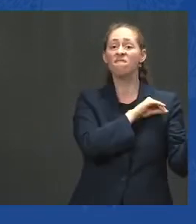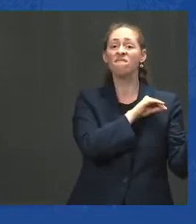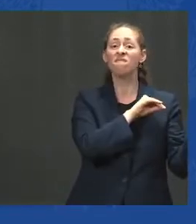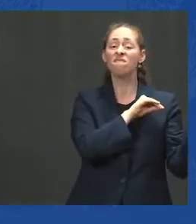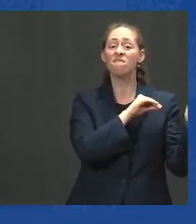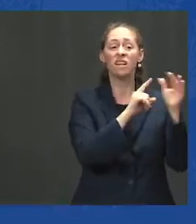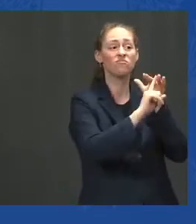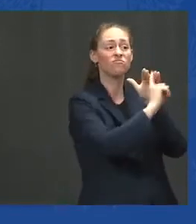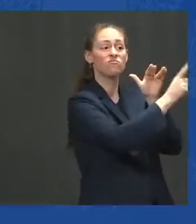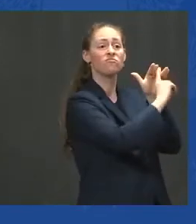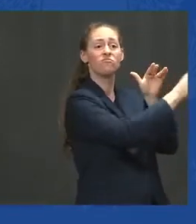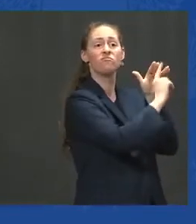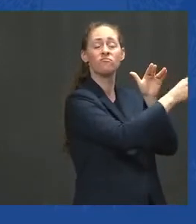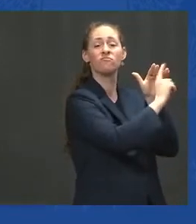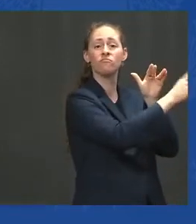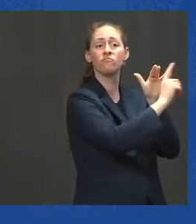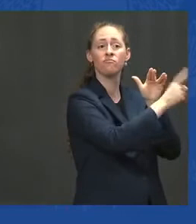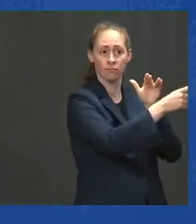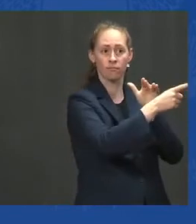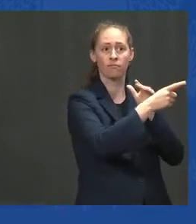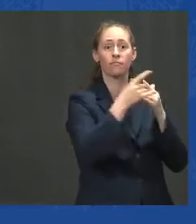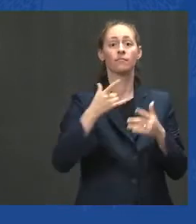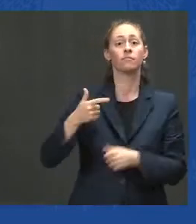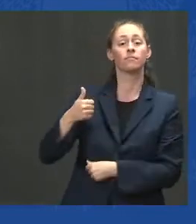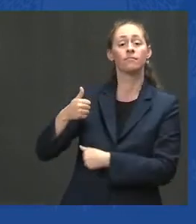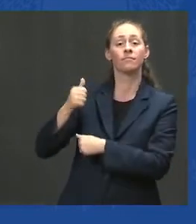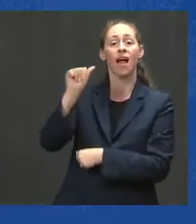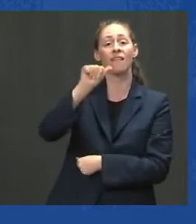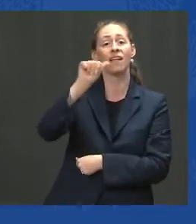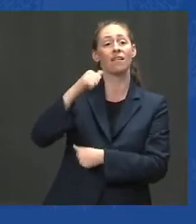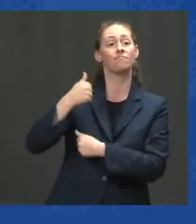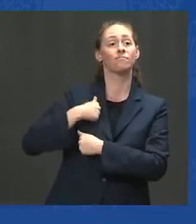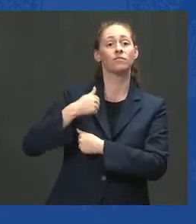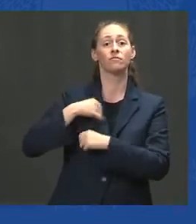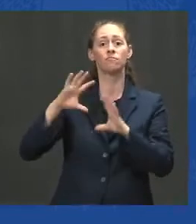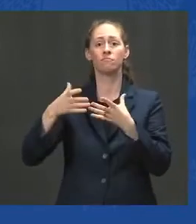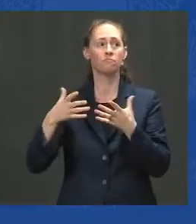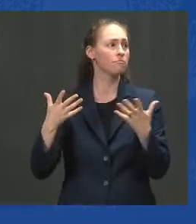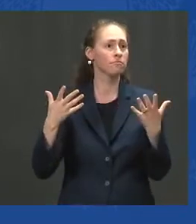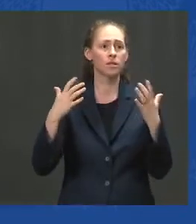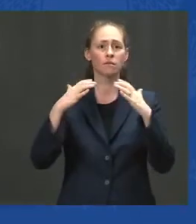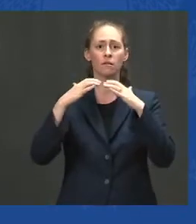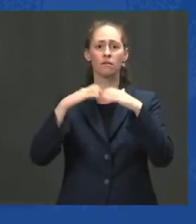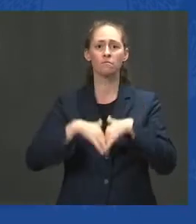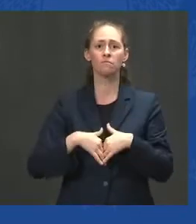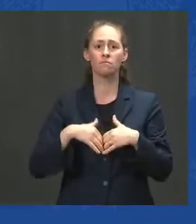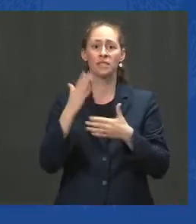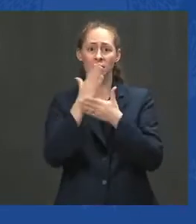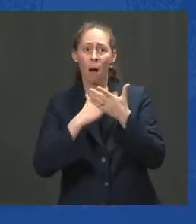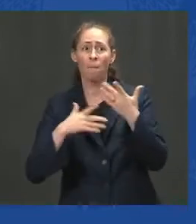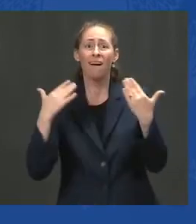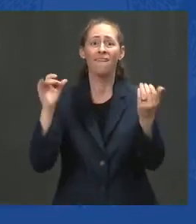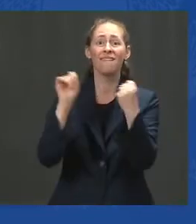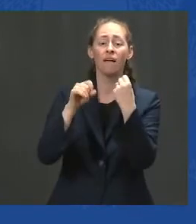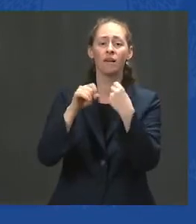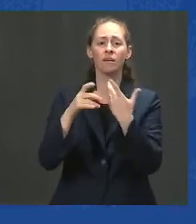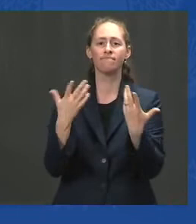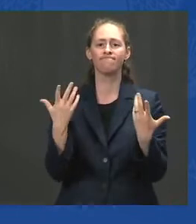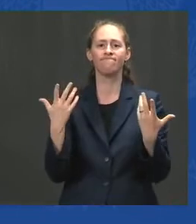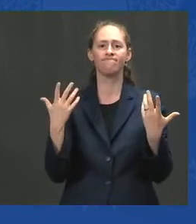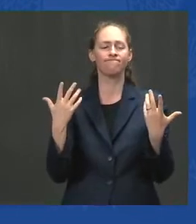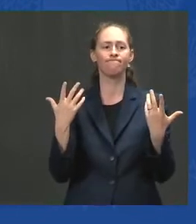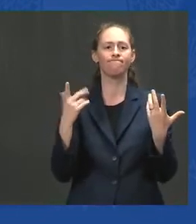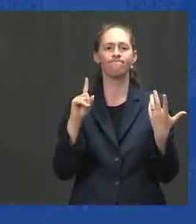sometime without trying to fight. If anything, the developments of the past week